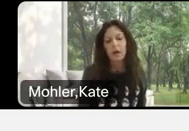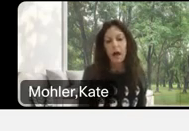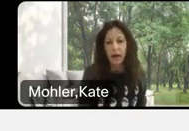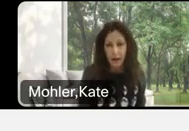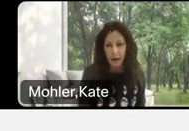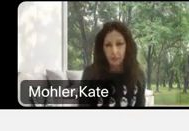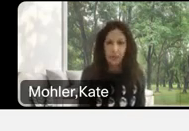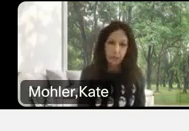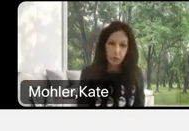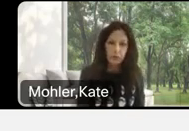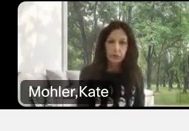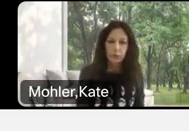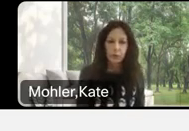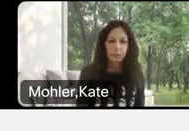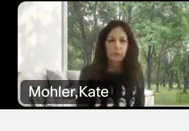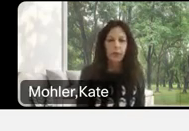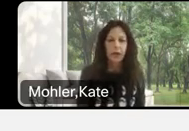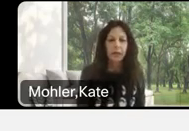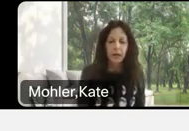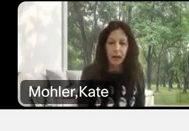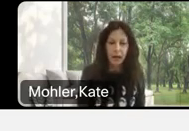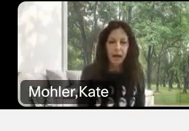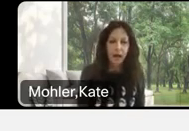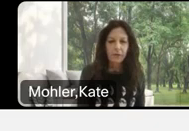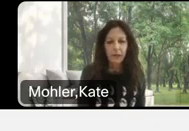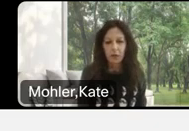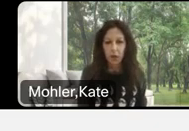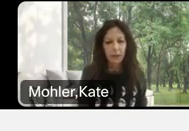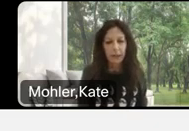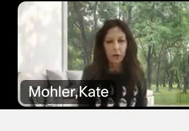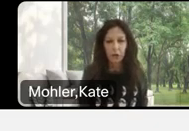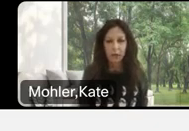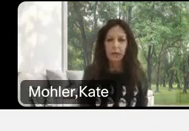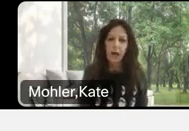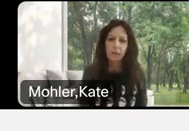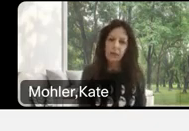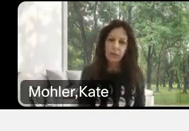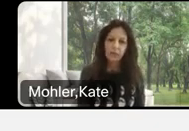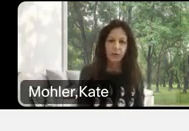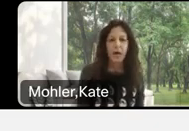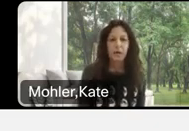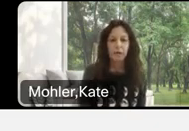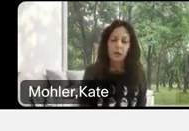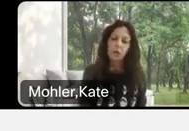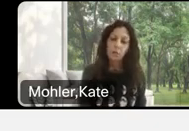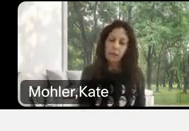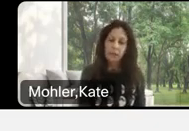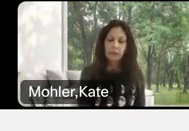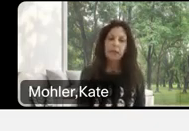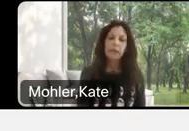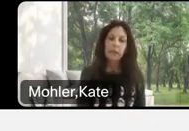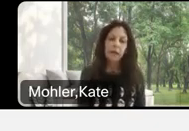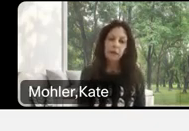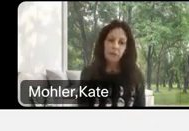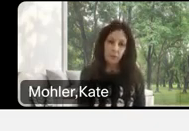I have bipolar disorder, and I have an online-only accommodation for that. Because